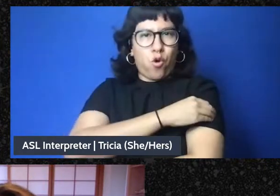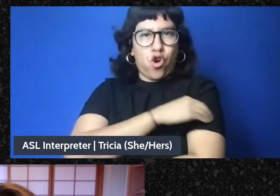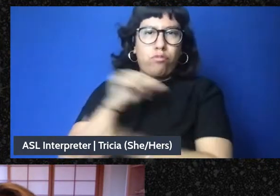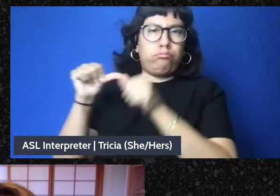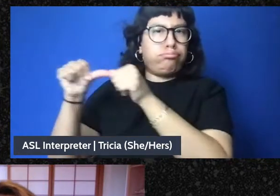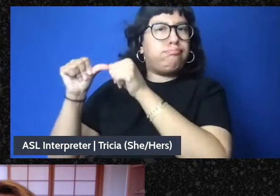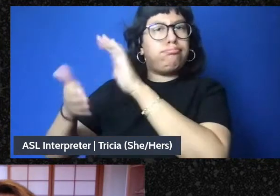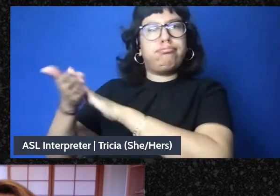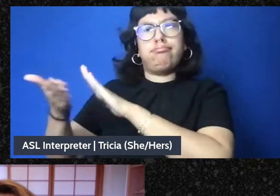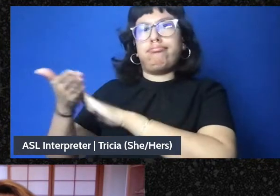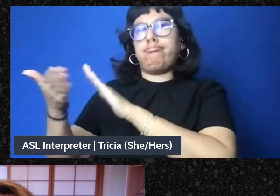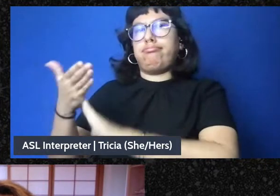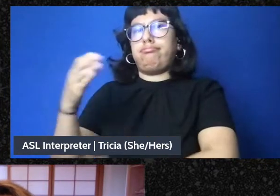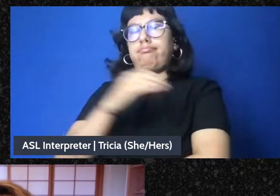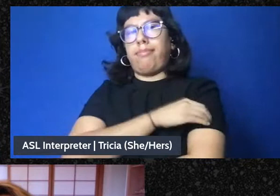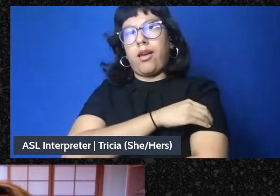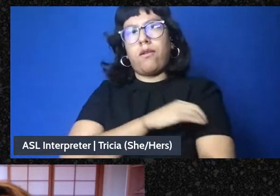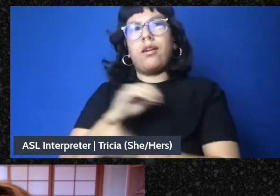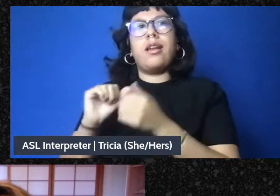created